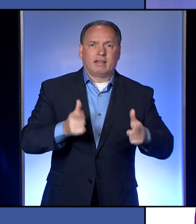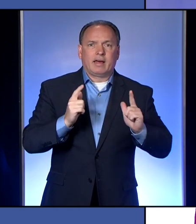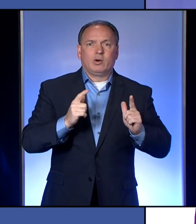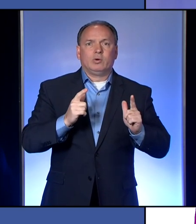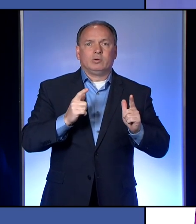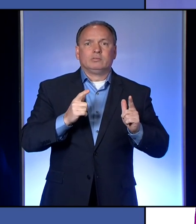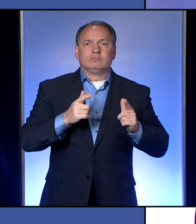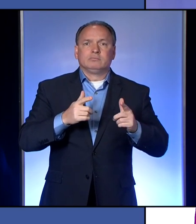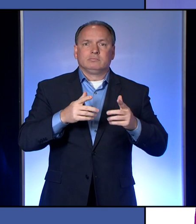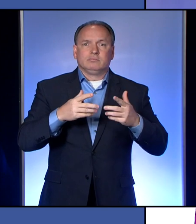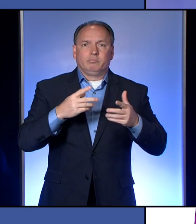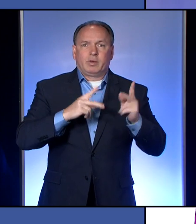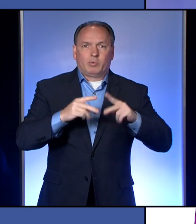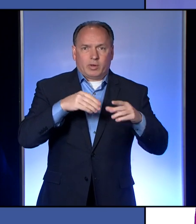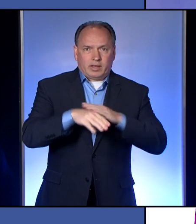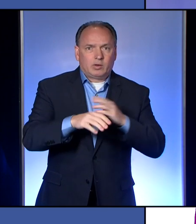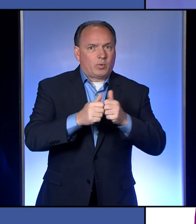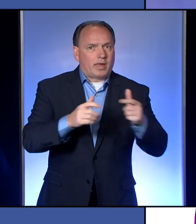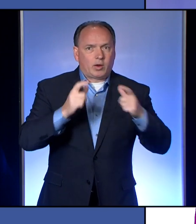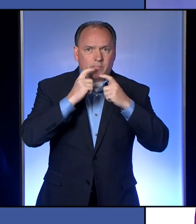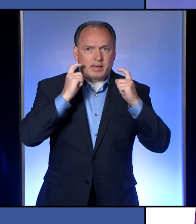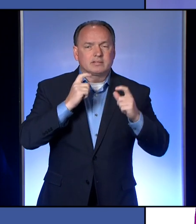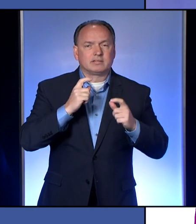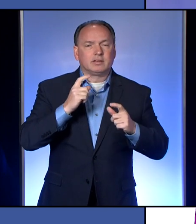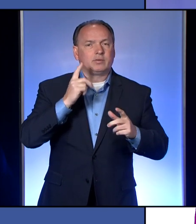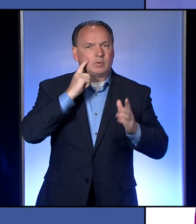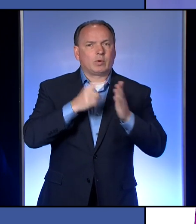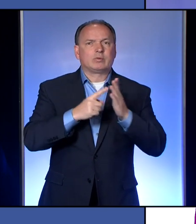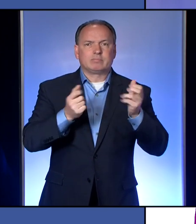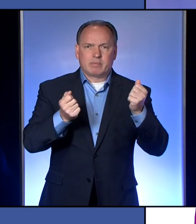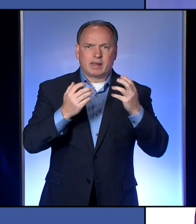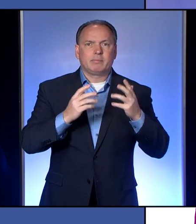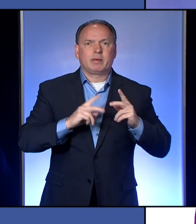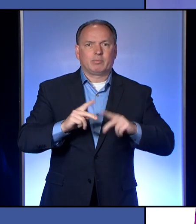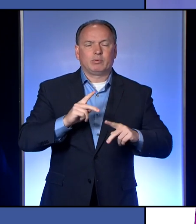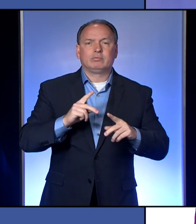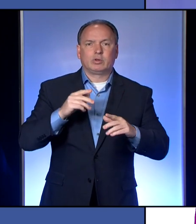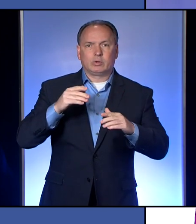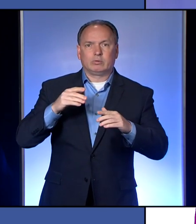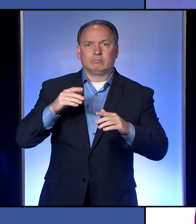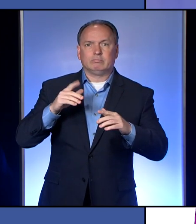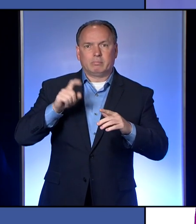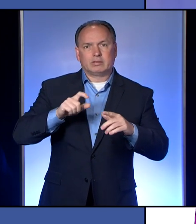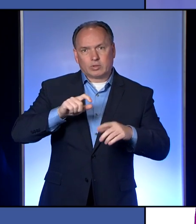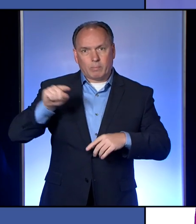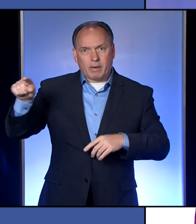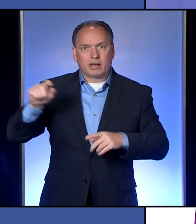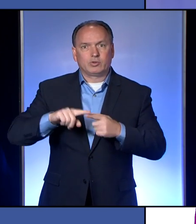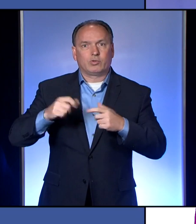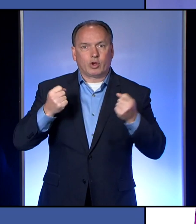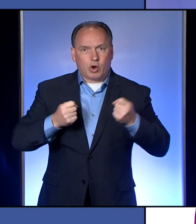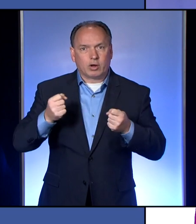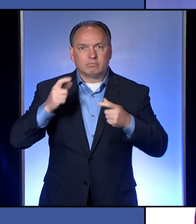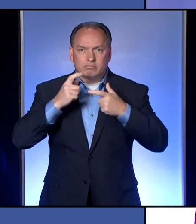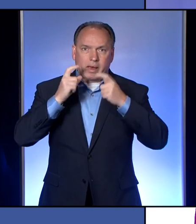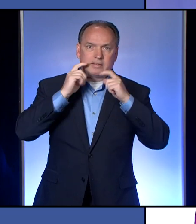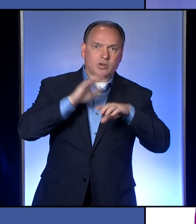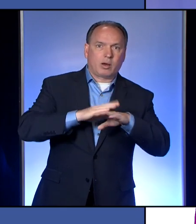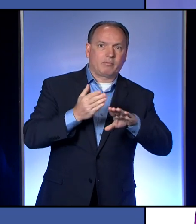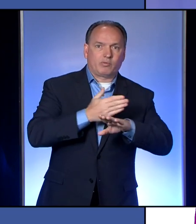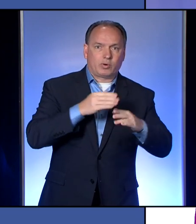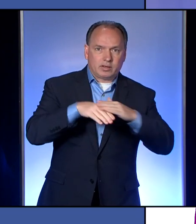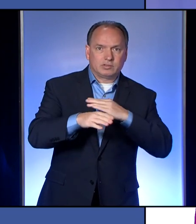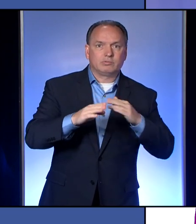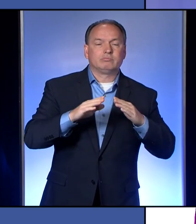people going to a store, going back to their vehicle, getting their mask before they were allowed to enter. So thank you to all of our businesses